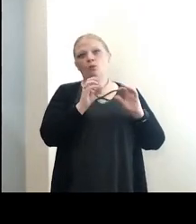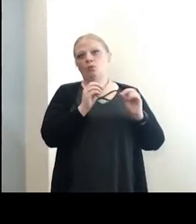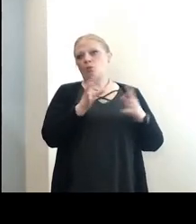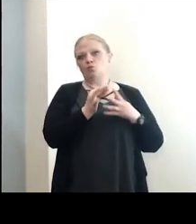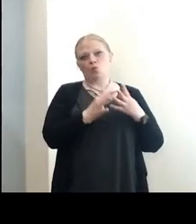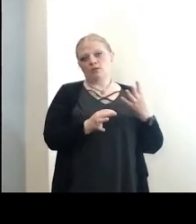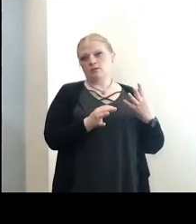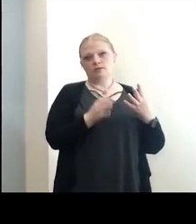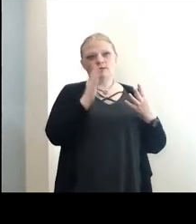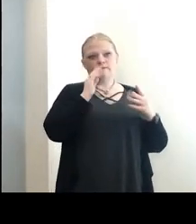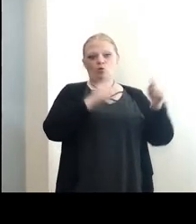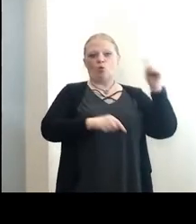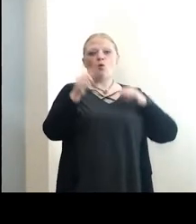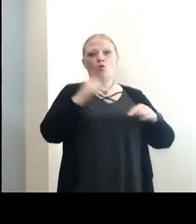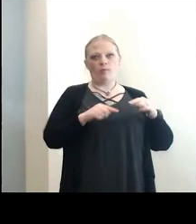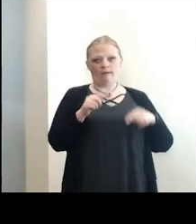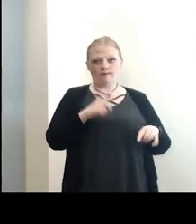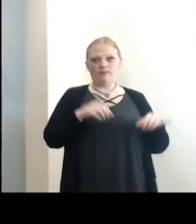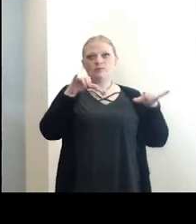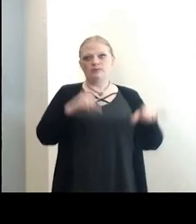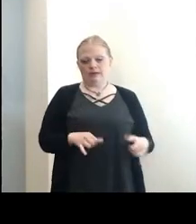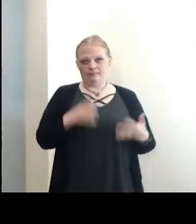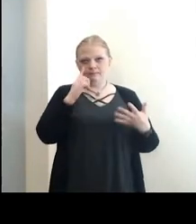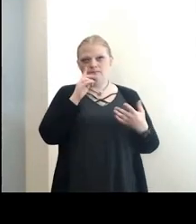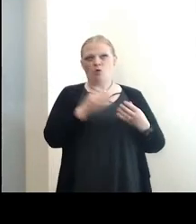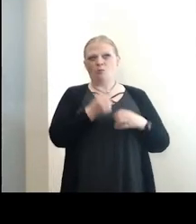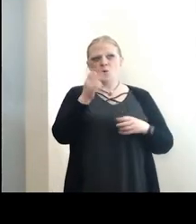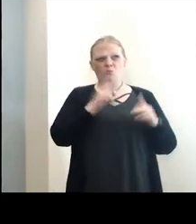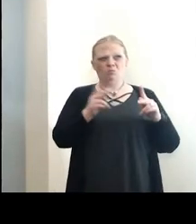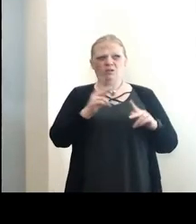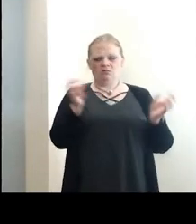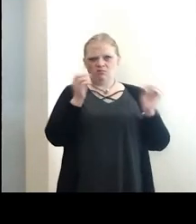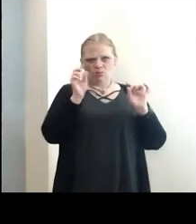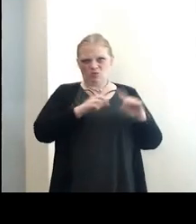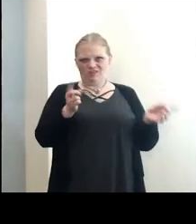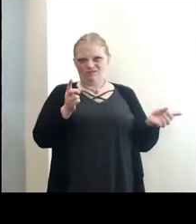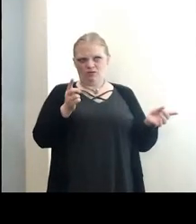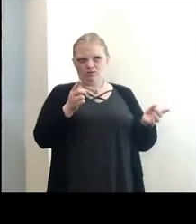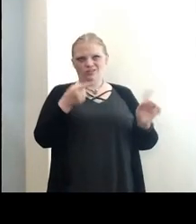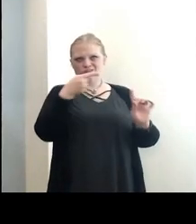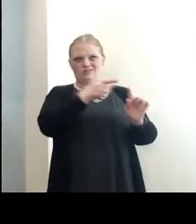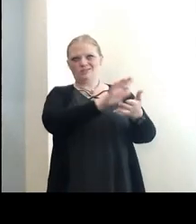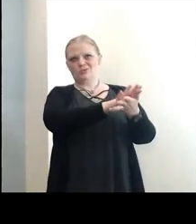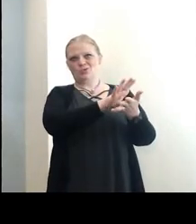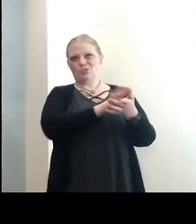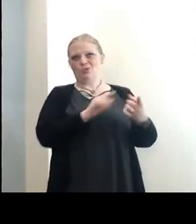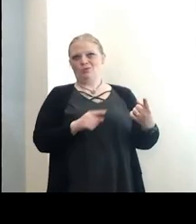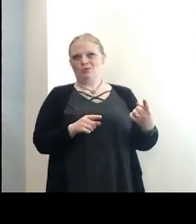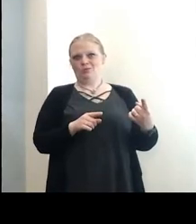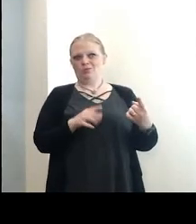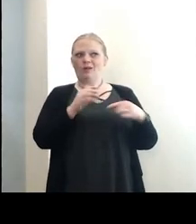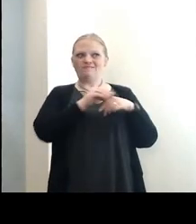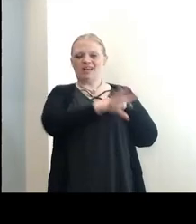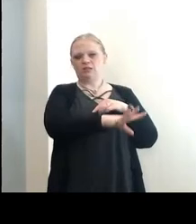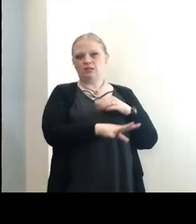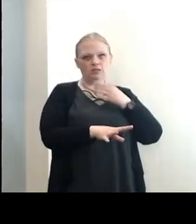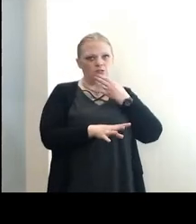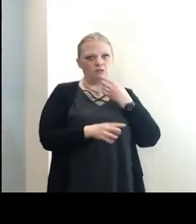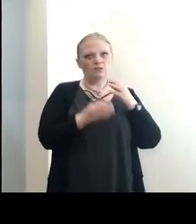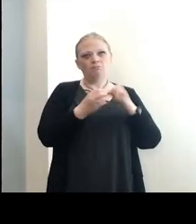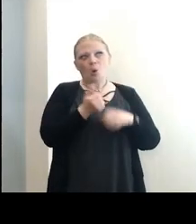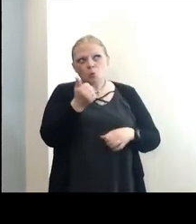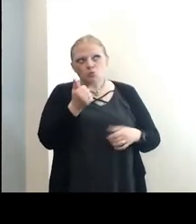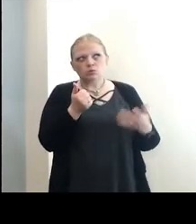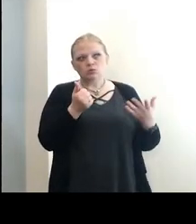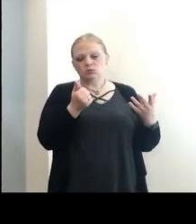kind of in the same position we were. For most people, they wouldn't notice a difference. It's really the schools that are are mostly affected by it. For most, they